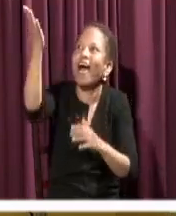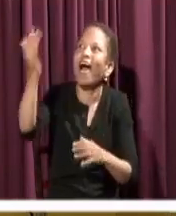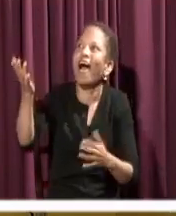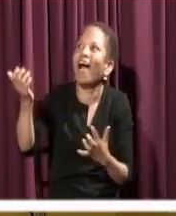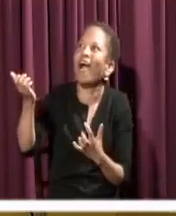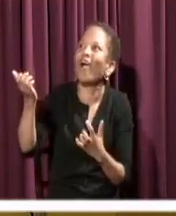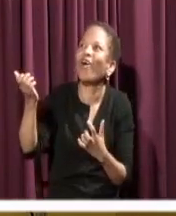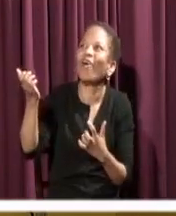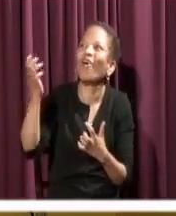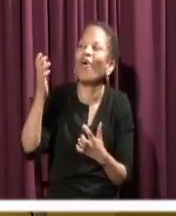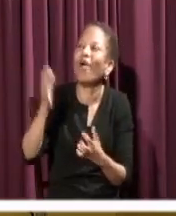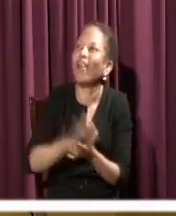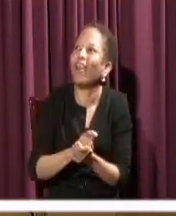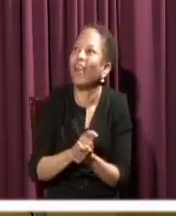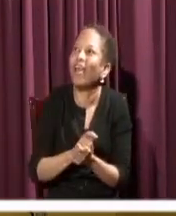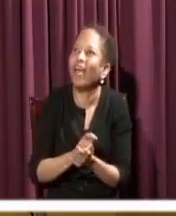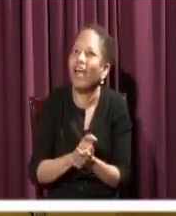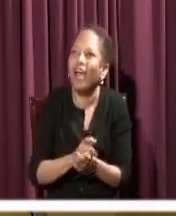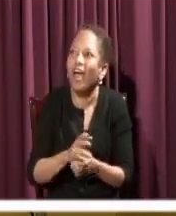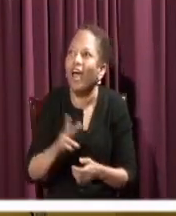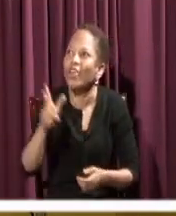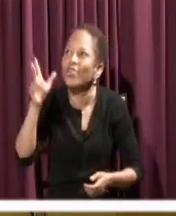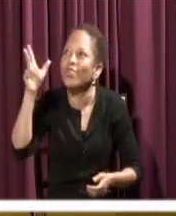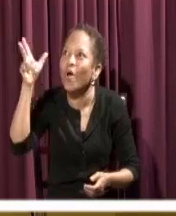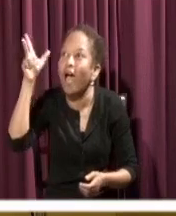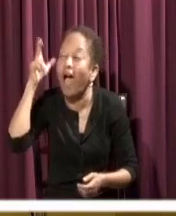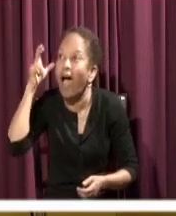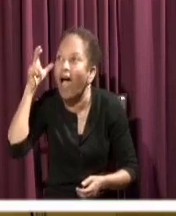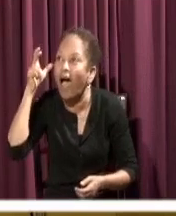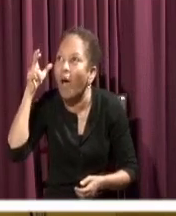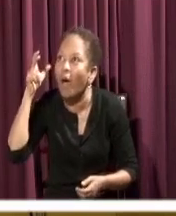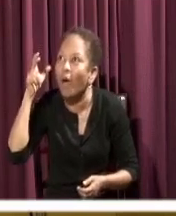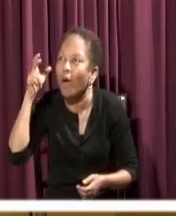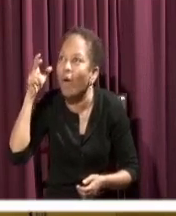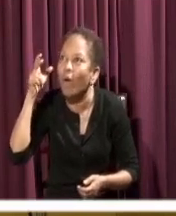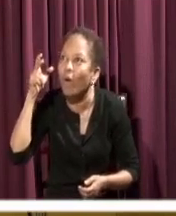when you hear him answer you, say to him, if it's you, tell me, come.